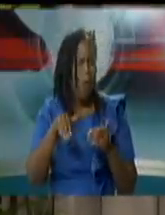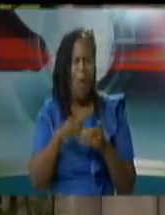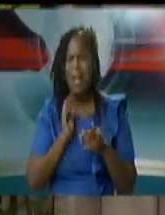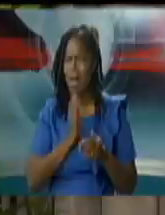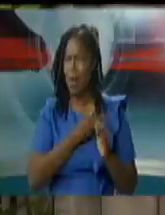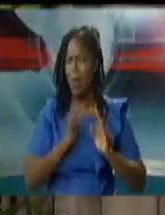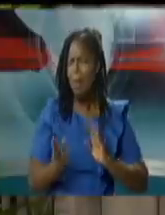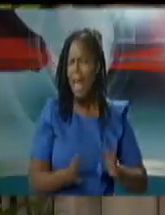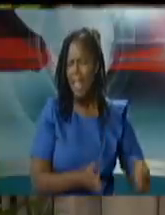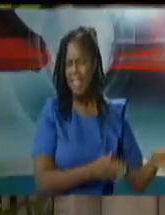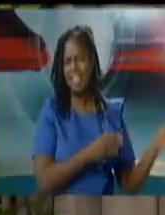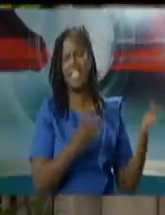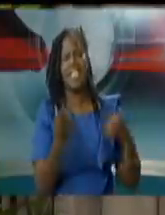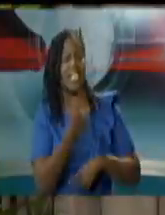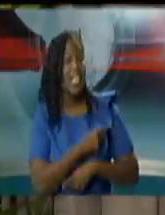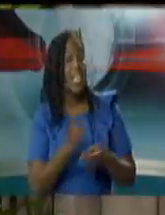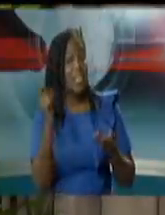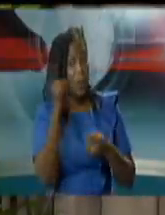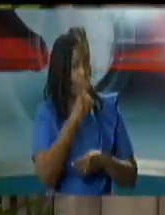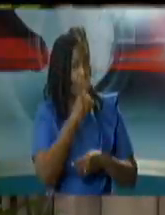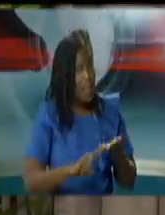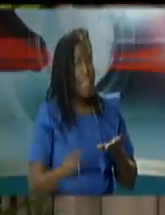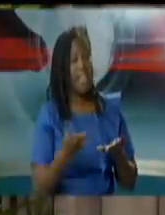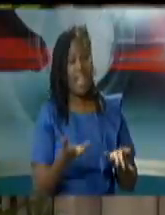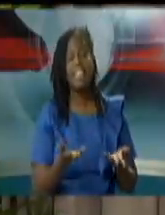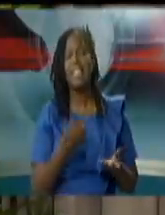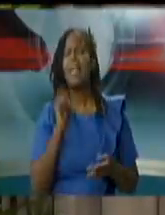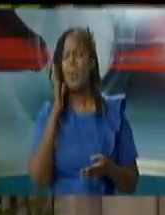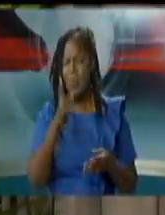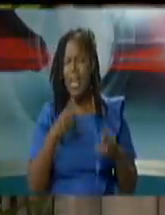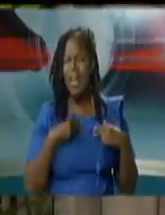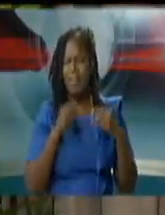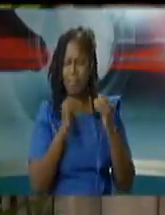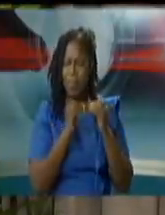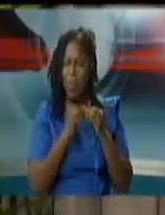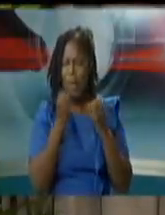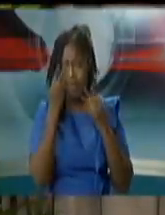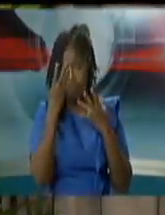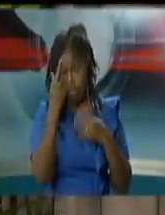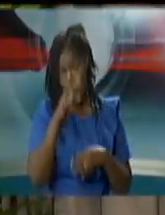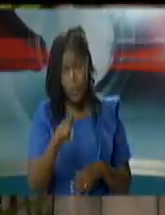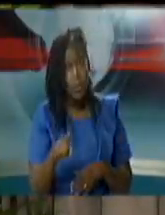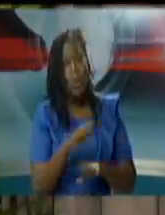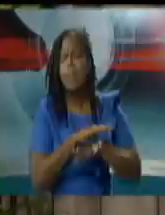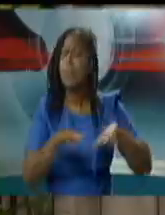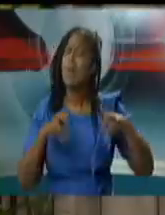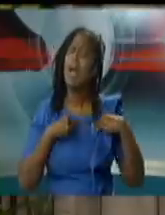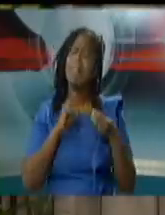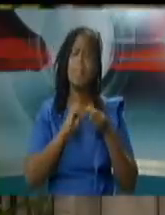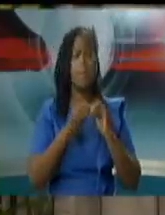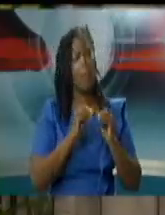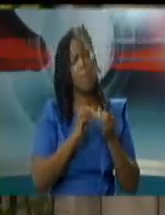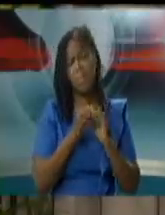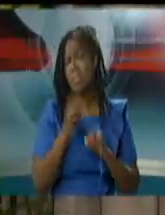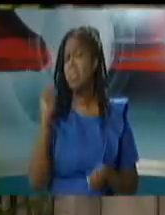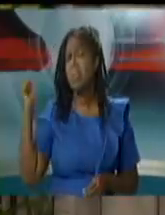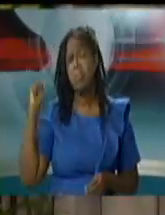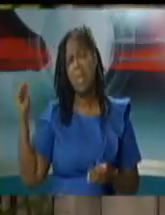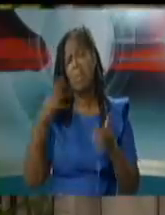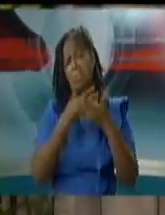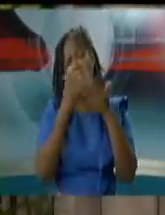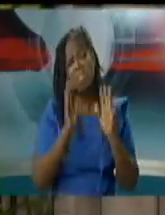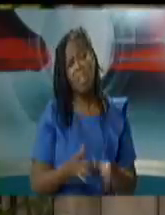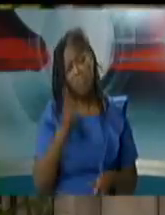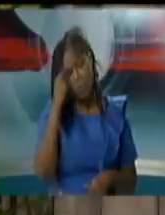secondly regrettably i don't have the numbers for tobago prisoners i'll undertake to get those numbers and in the public